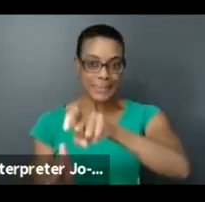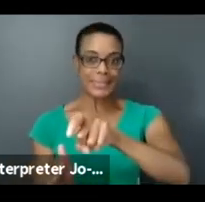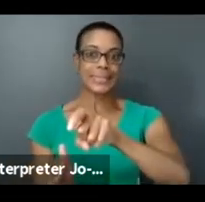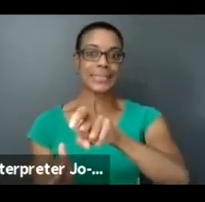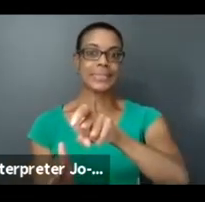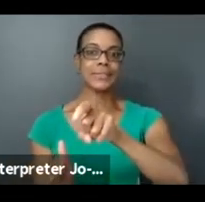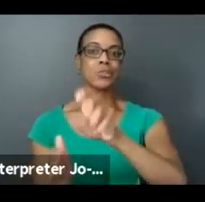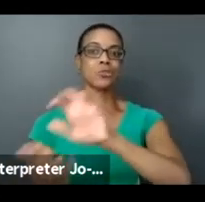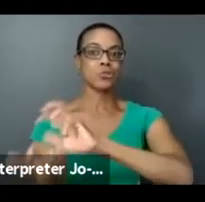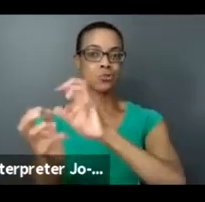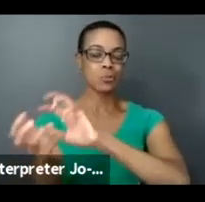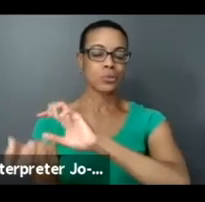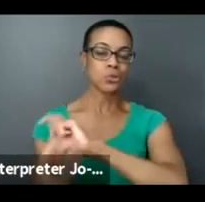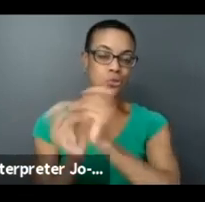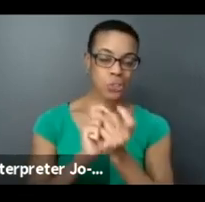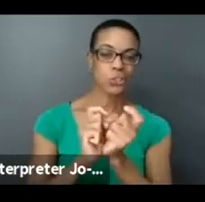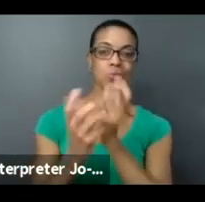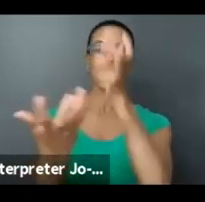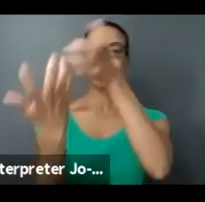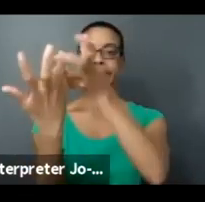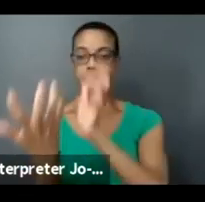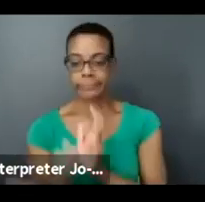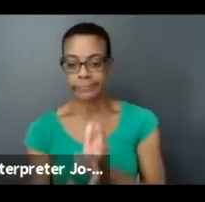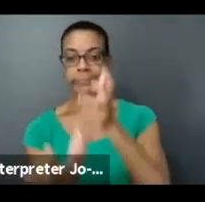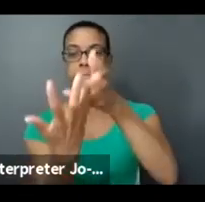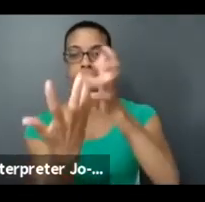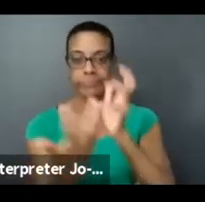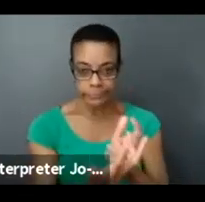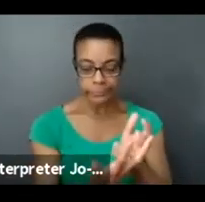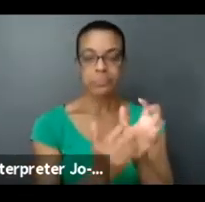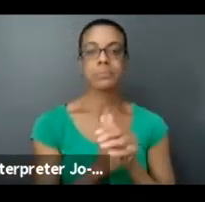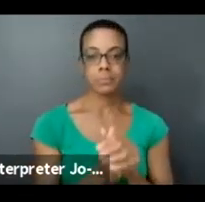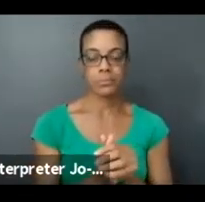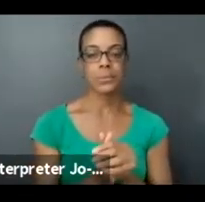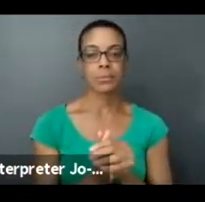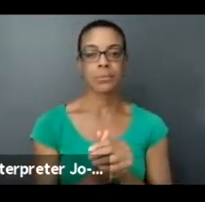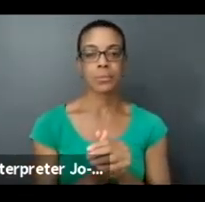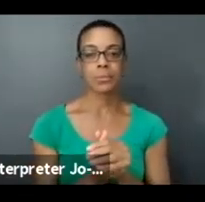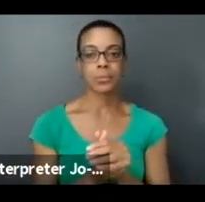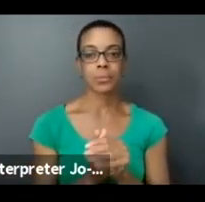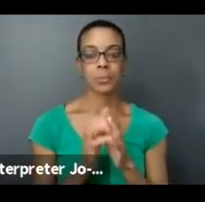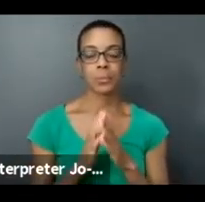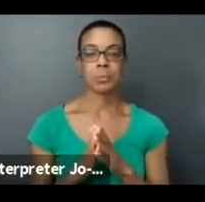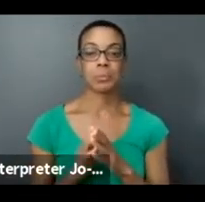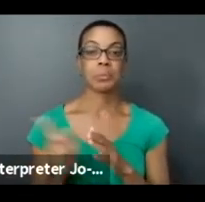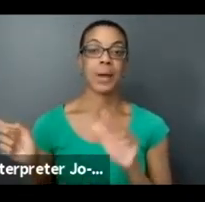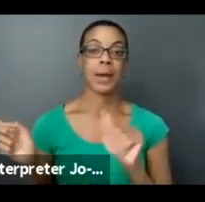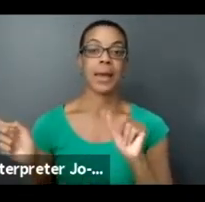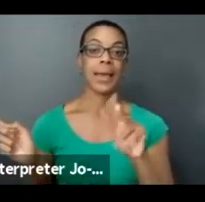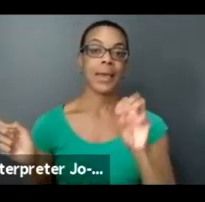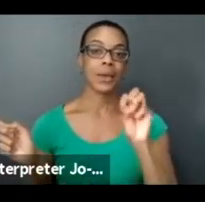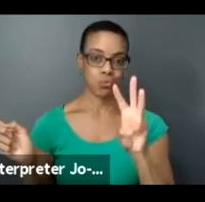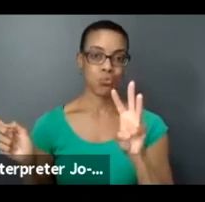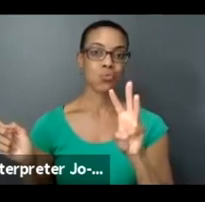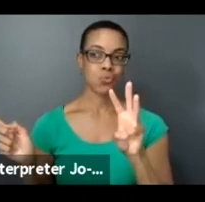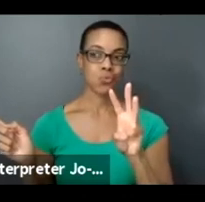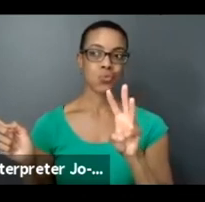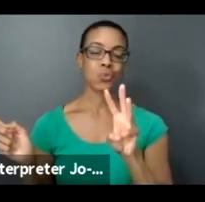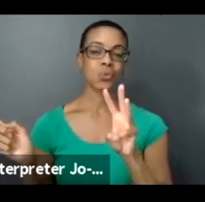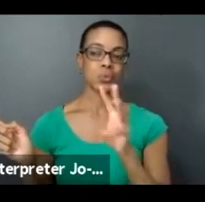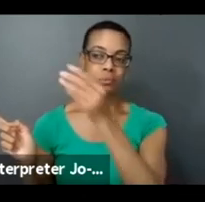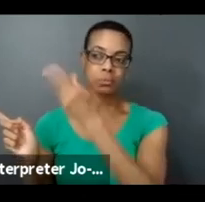this program. So we are keeping this open as a sort of a living program. And I know Andrew is giving you a little bit more of a specific